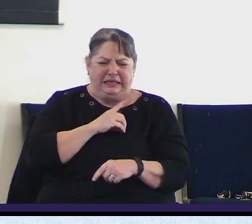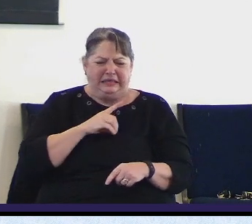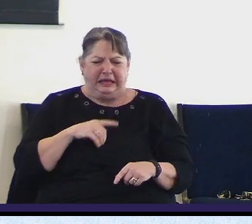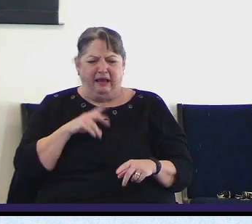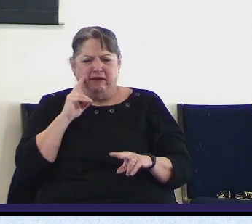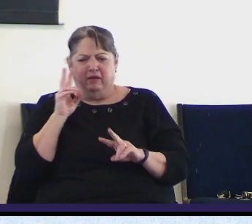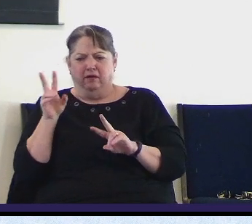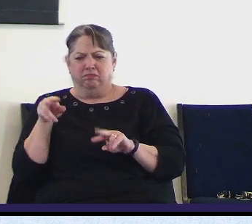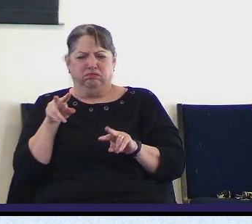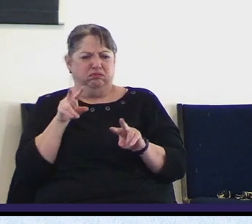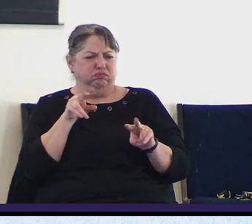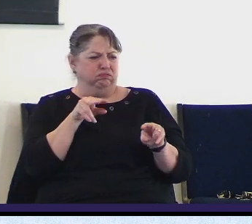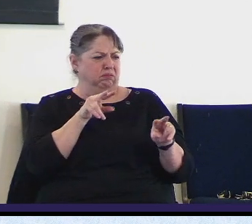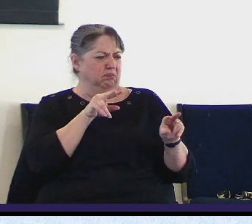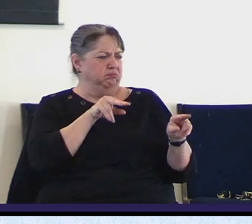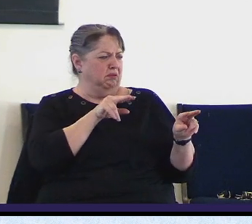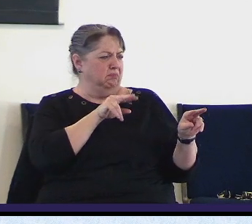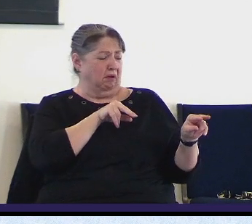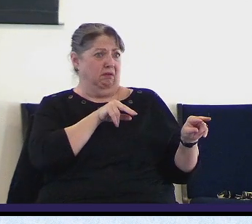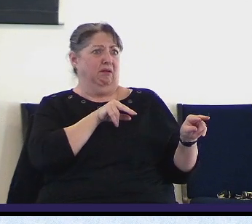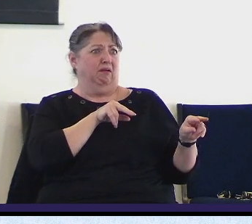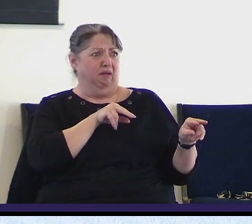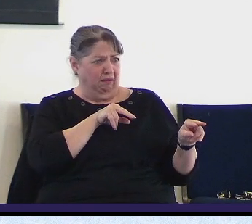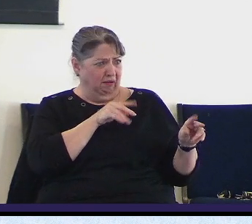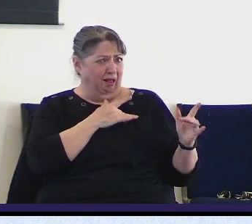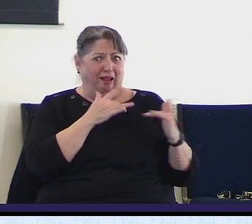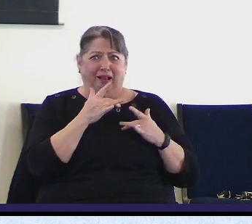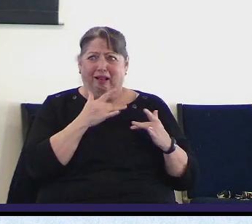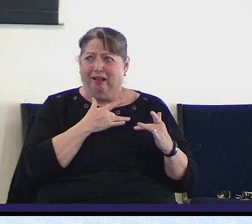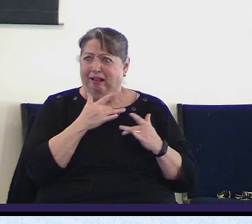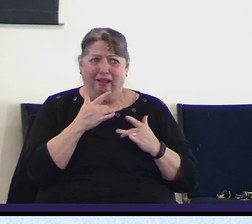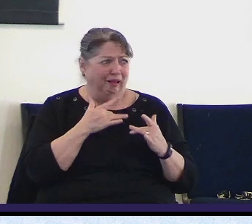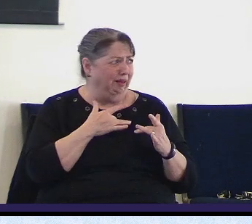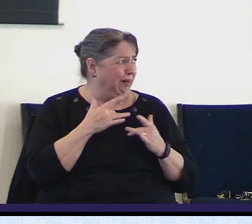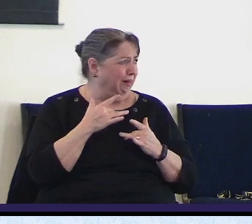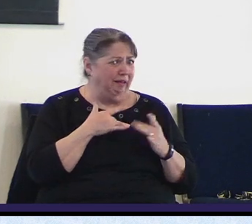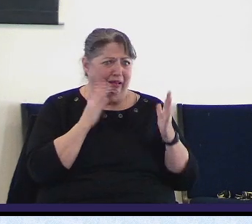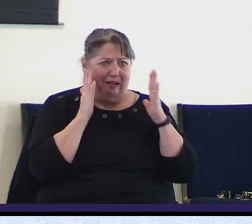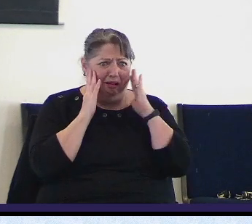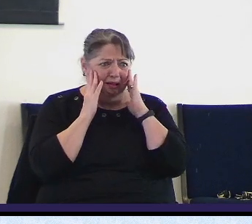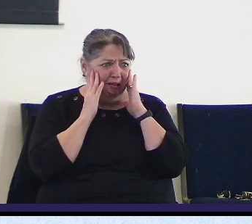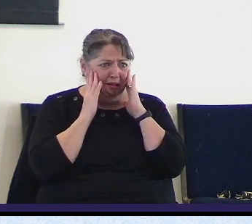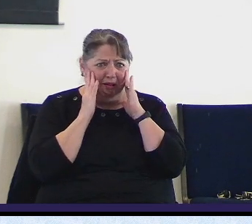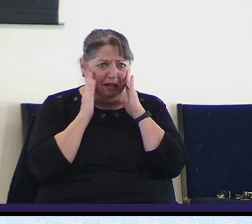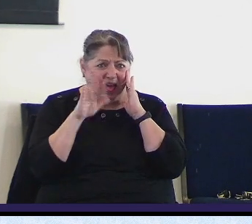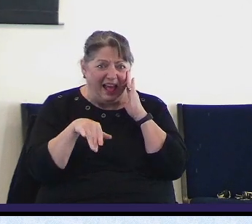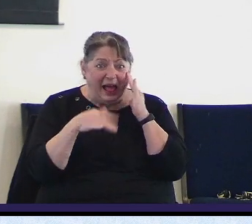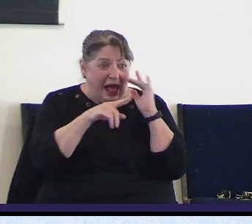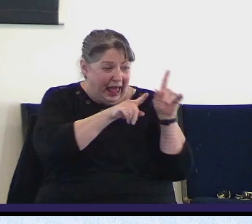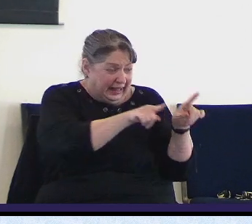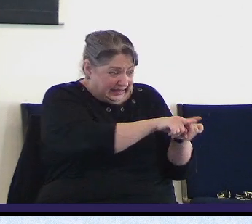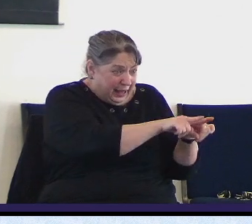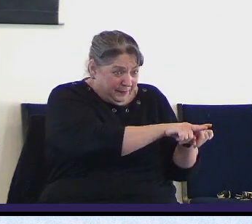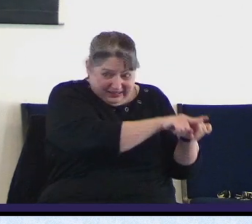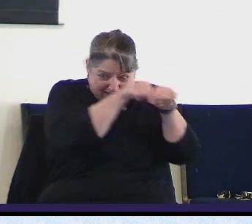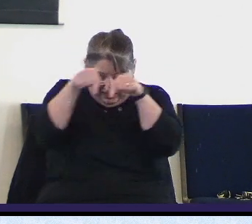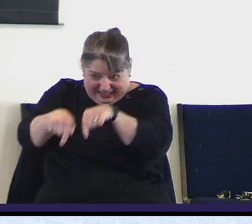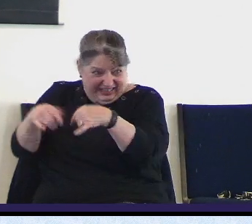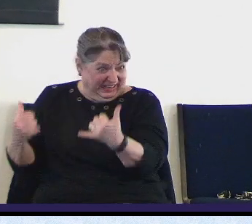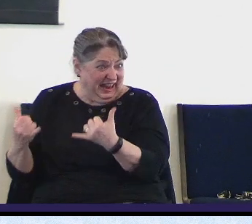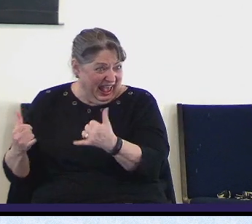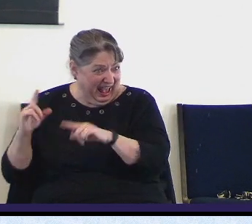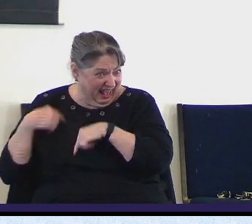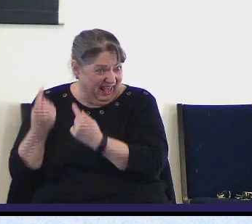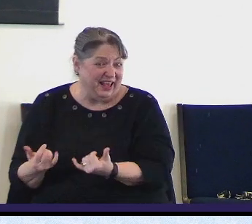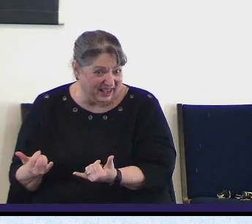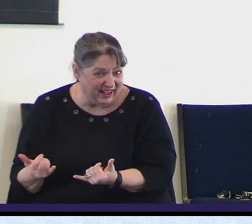because of the damage that it was bringing within society. Much like today if you think about it. God doesn't, church, God